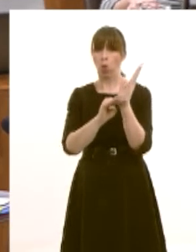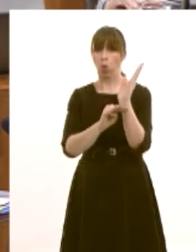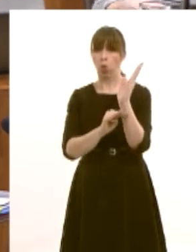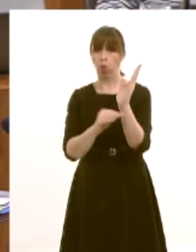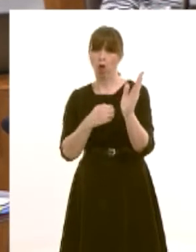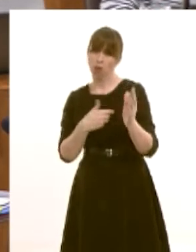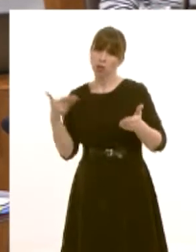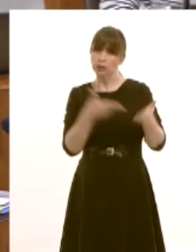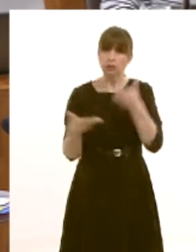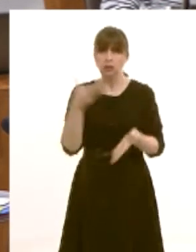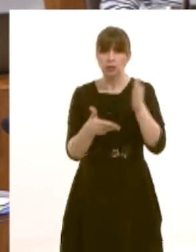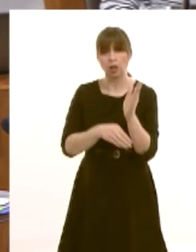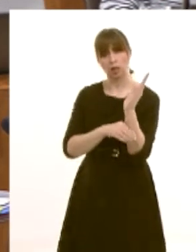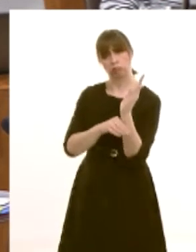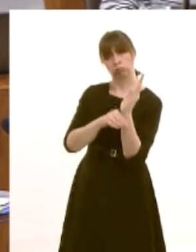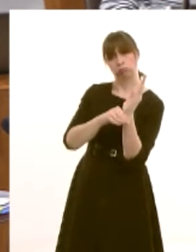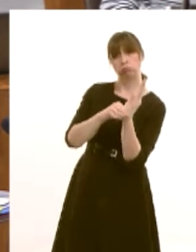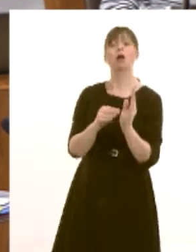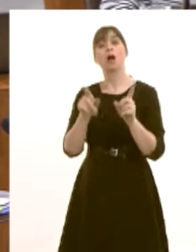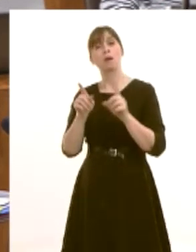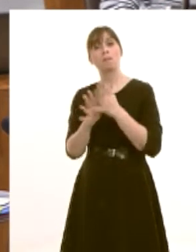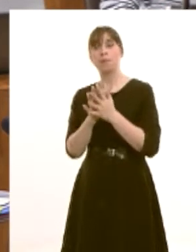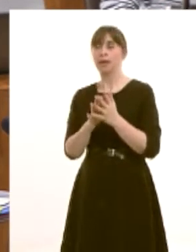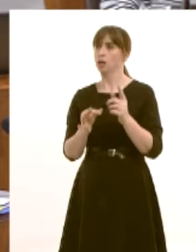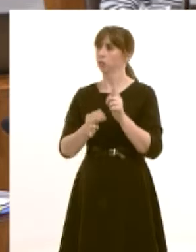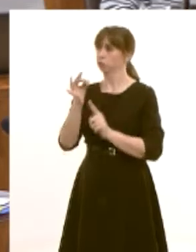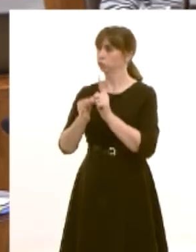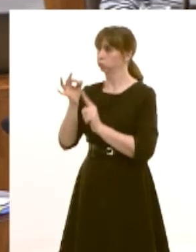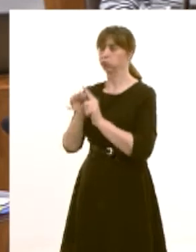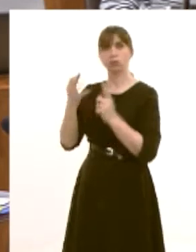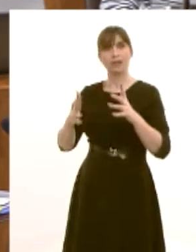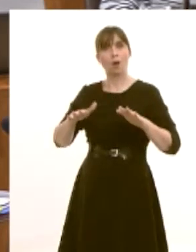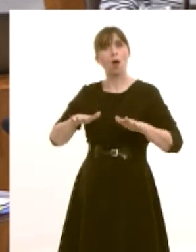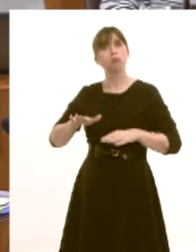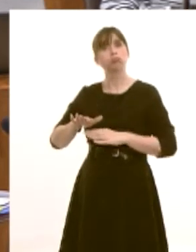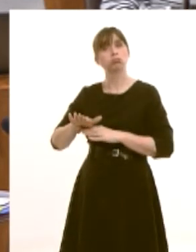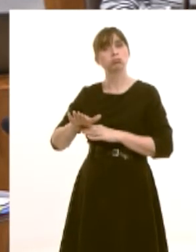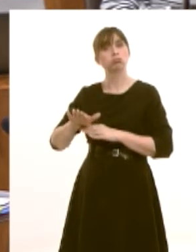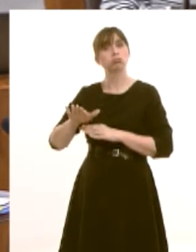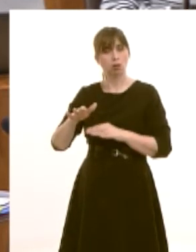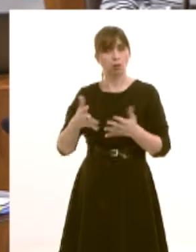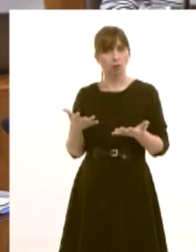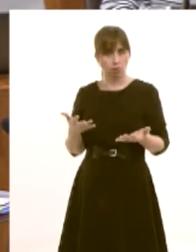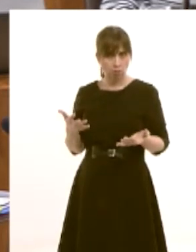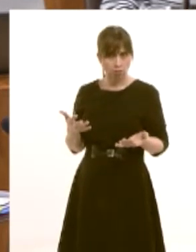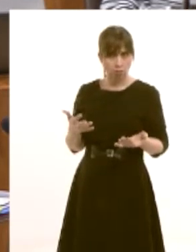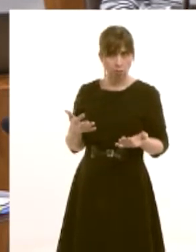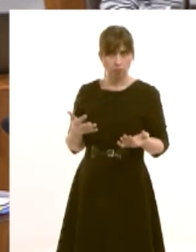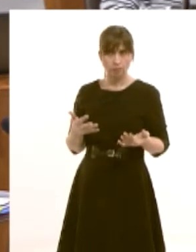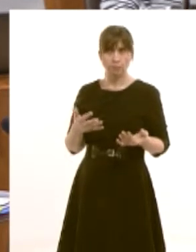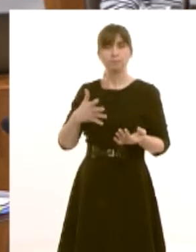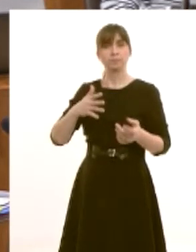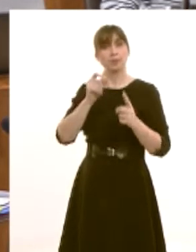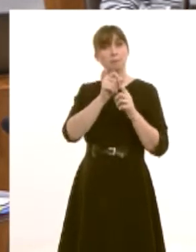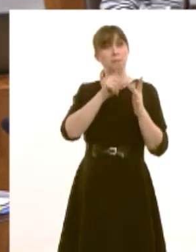expect them to and we're seeing results improve across the board which gives us uh reason to uh to suspect that the